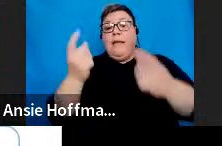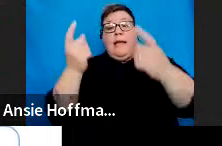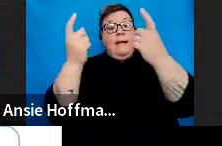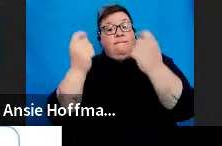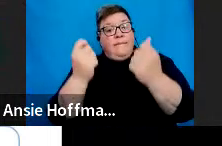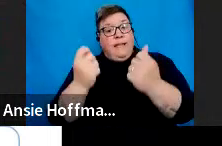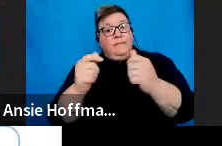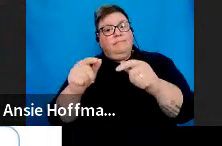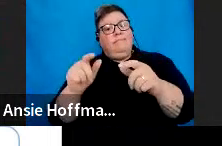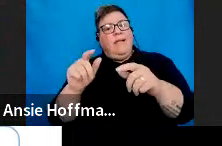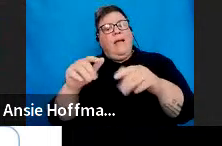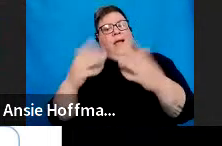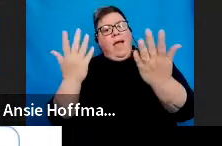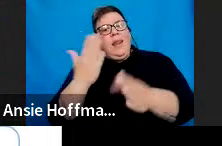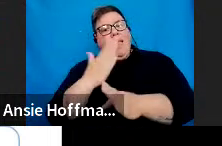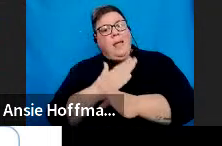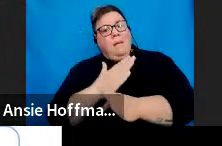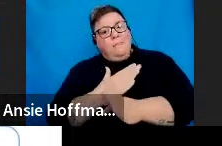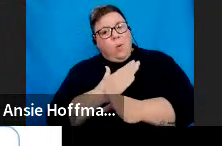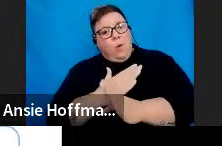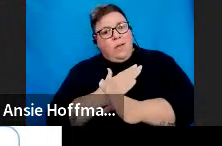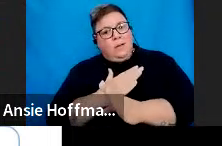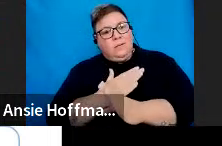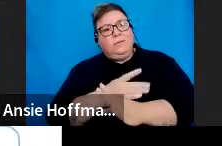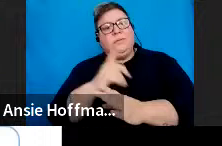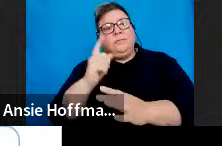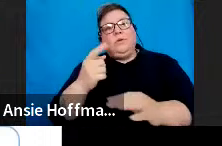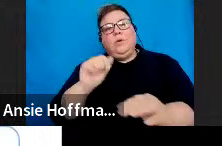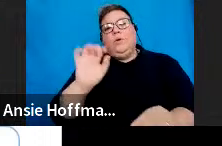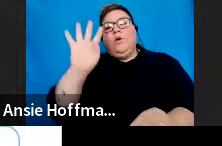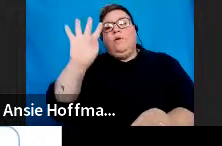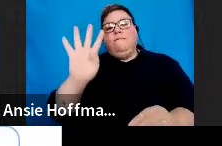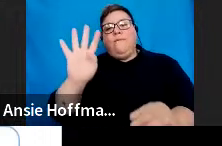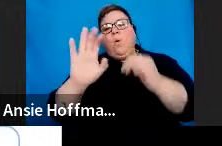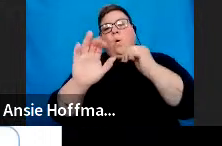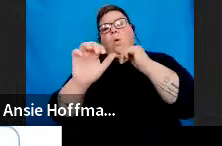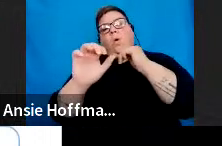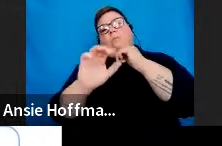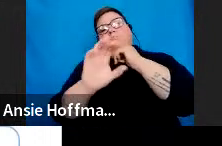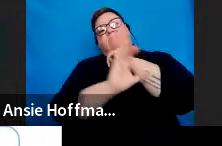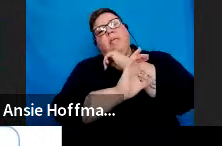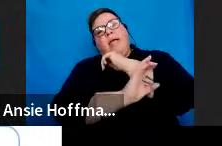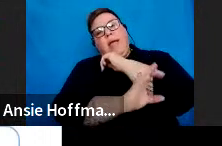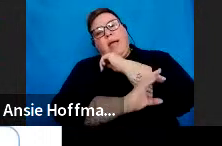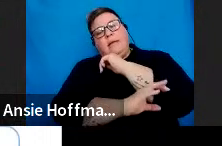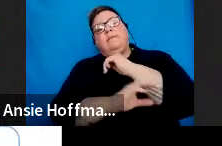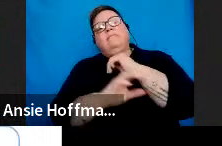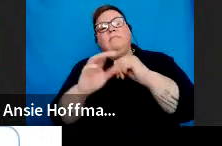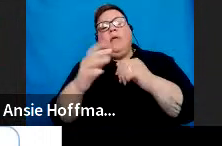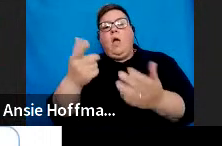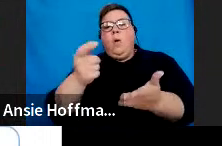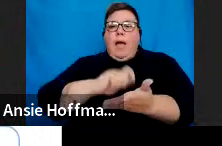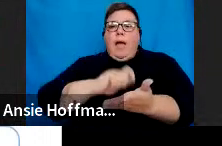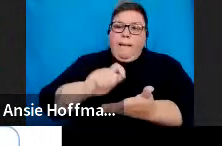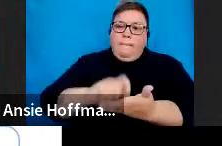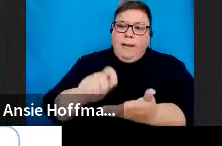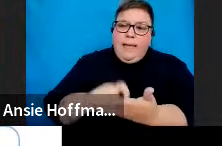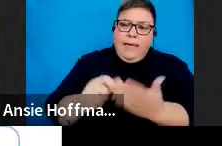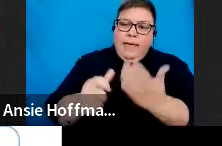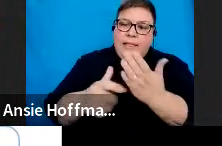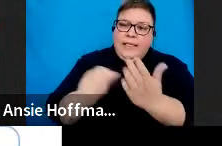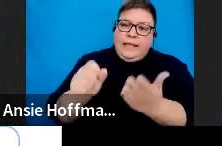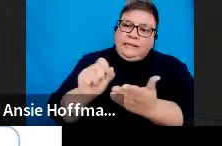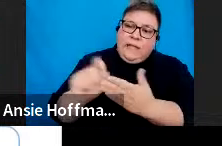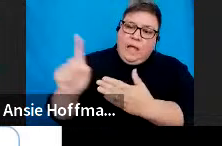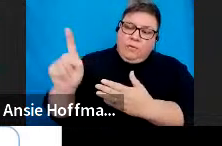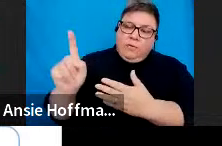are required in terms of the fourth schedule of our Act to apply for a tax directive for lump sum payable or lump